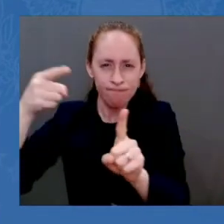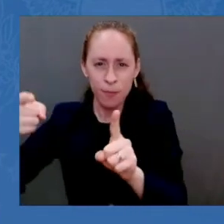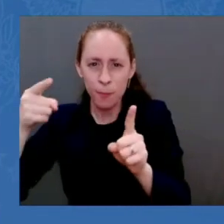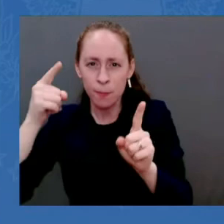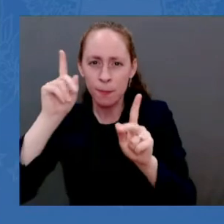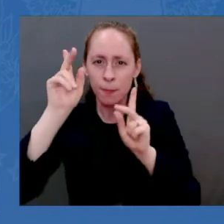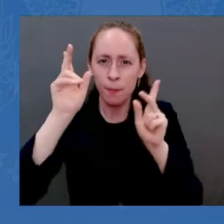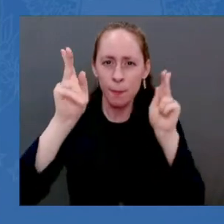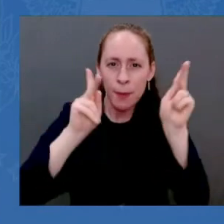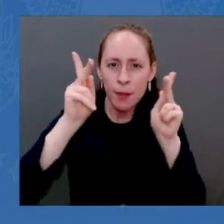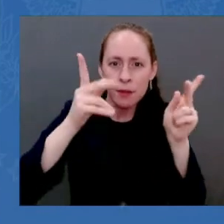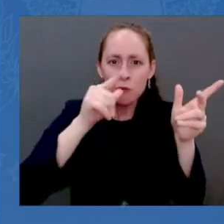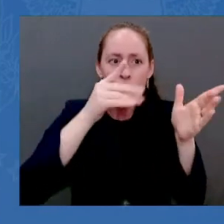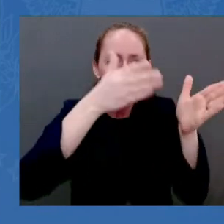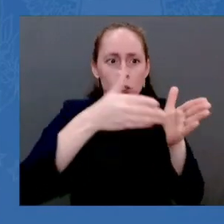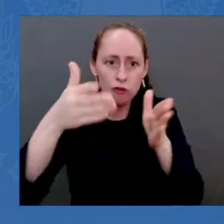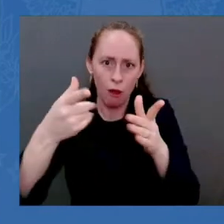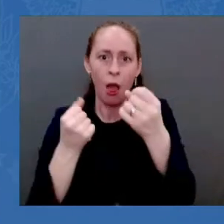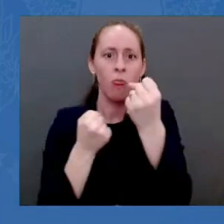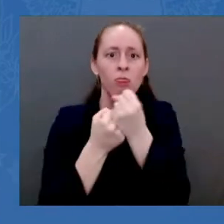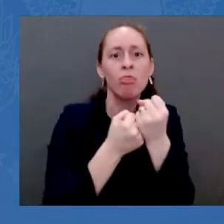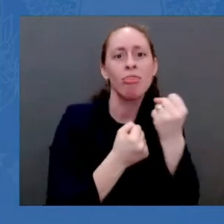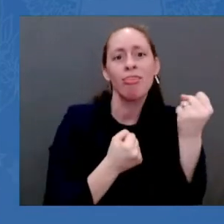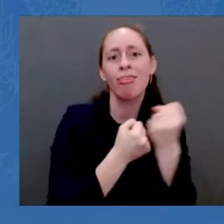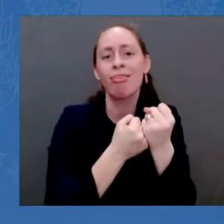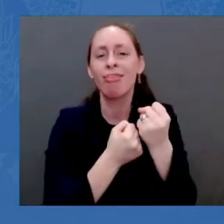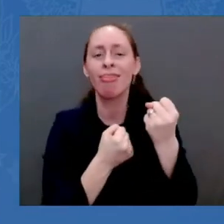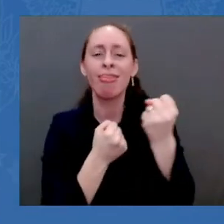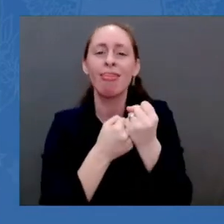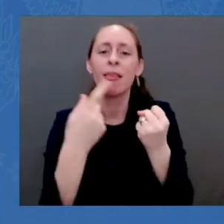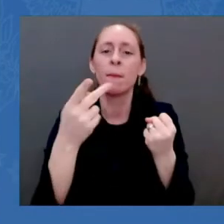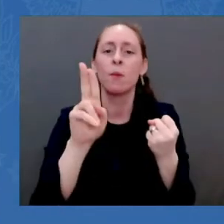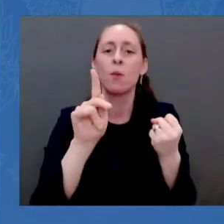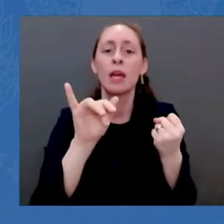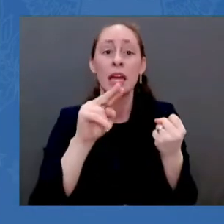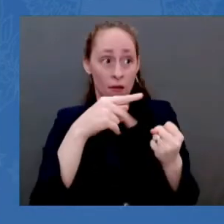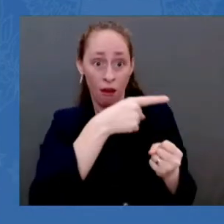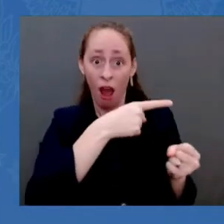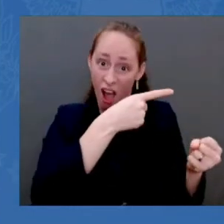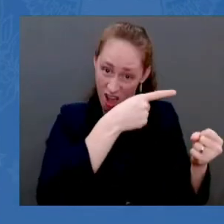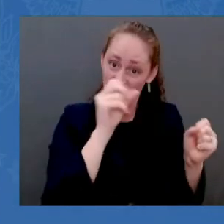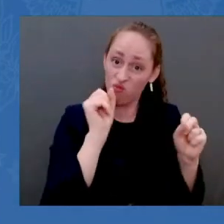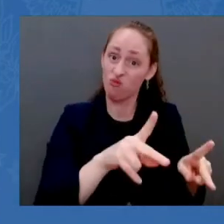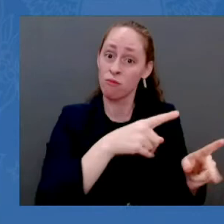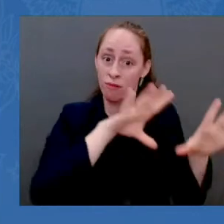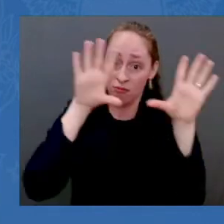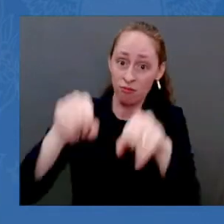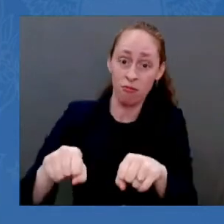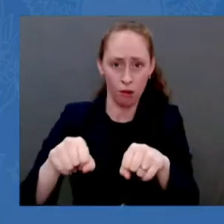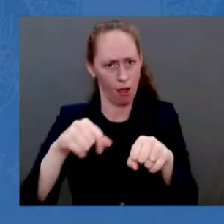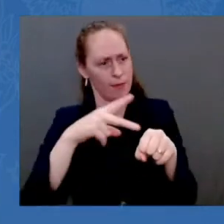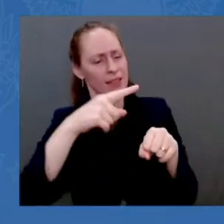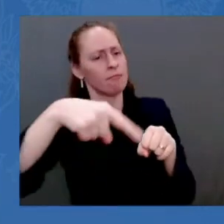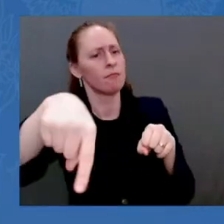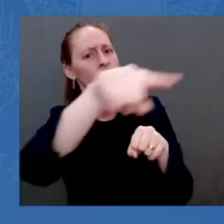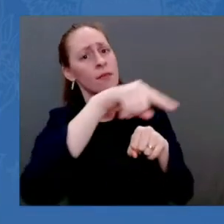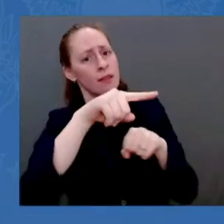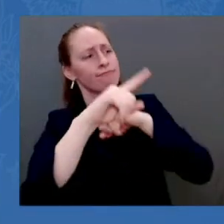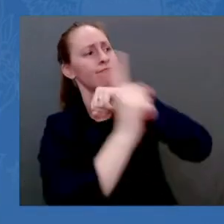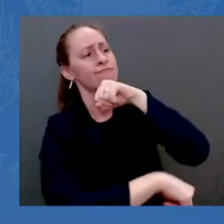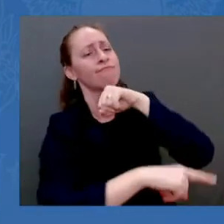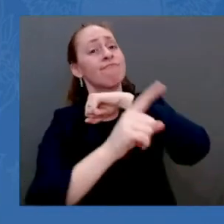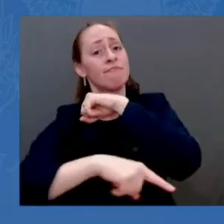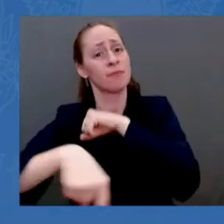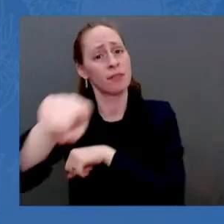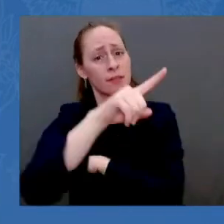of Russia's actions, we've worked with Germany to ensure Nord Stream 2 will not, as I promised, will not move forward.